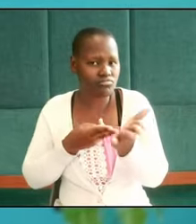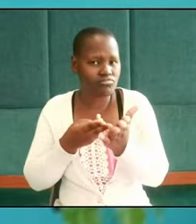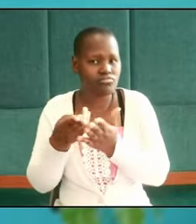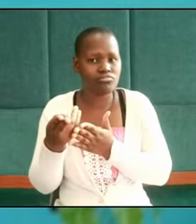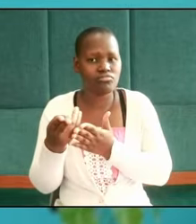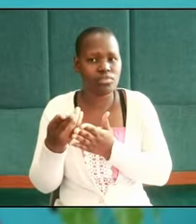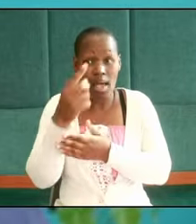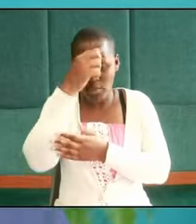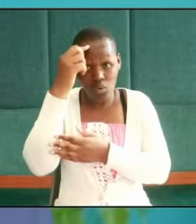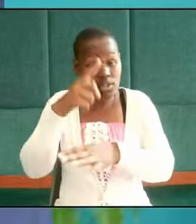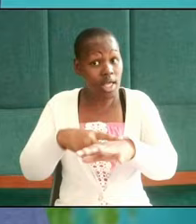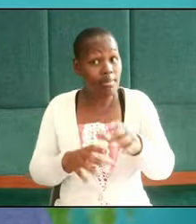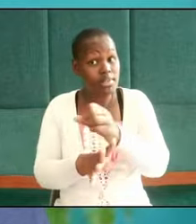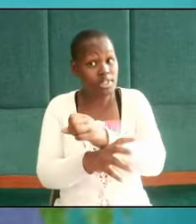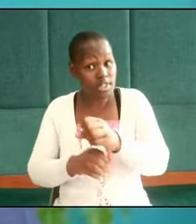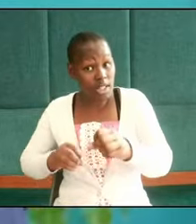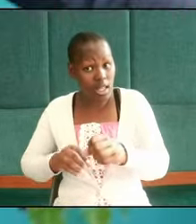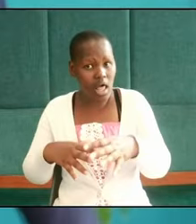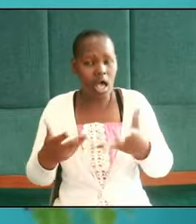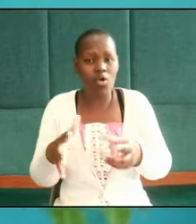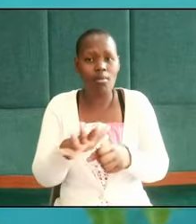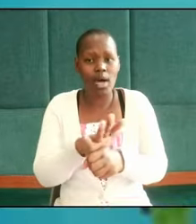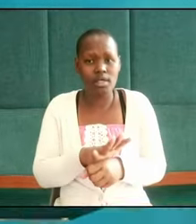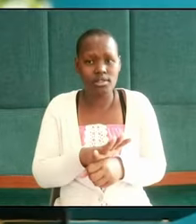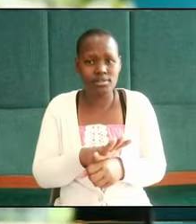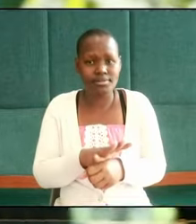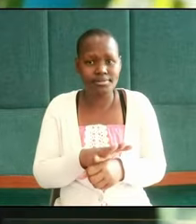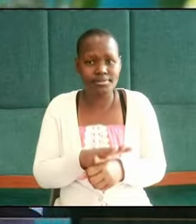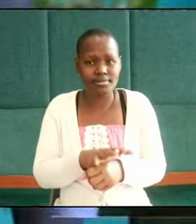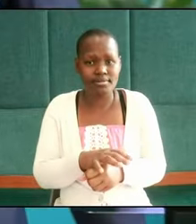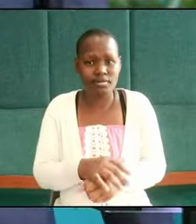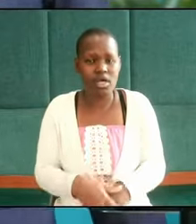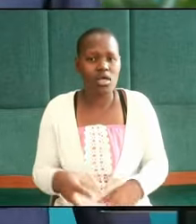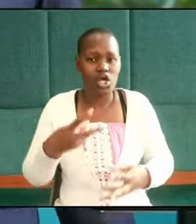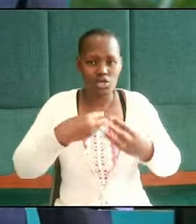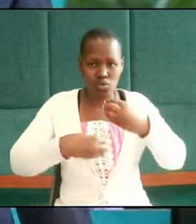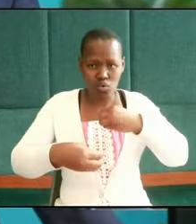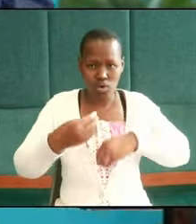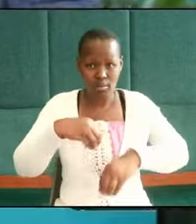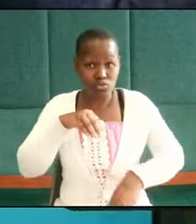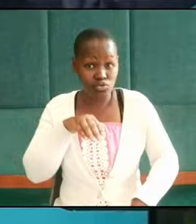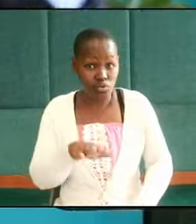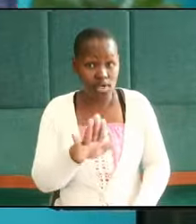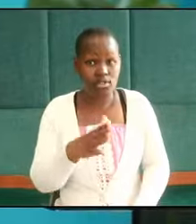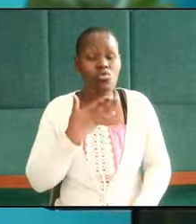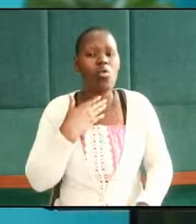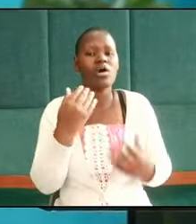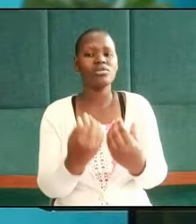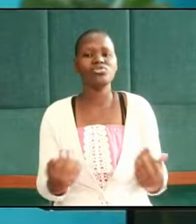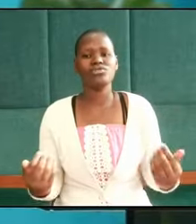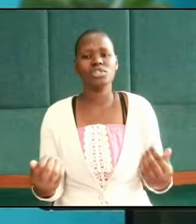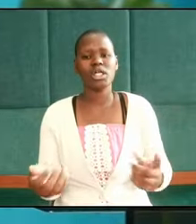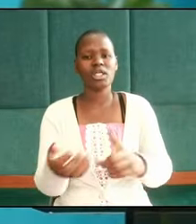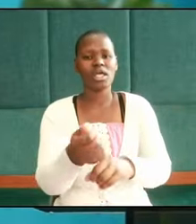even if you steal as much as you steal even if in your corruption you may want your children to